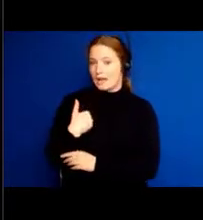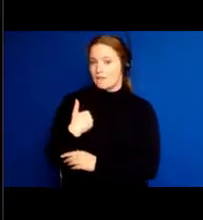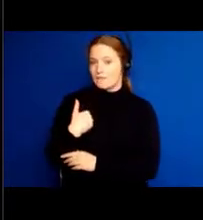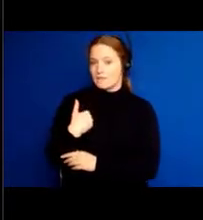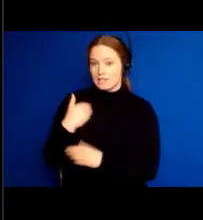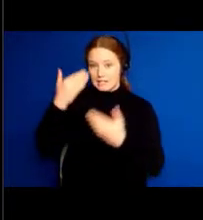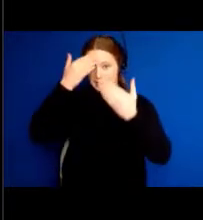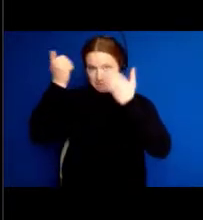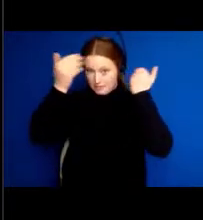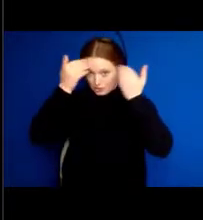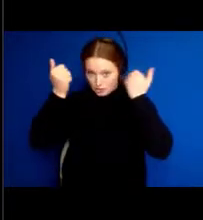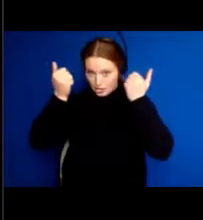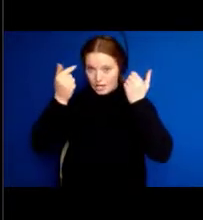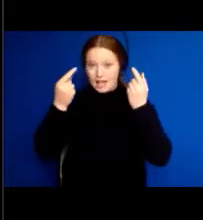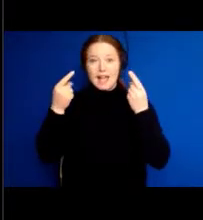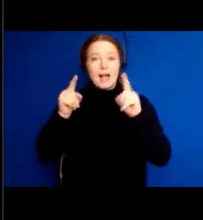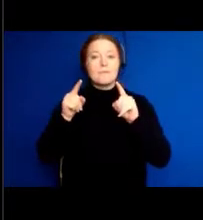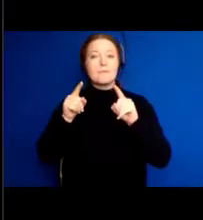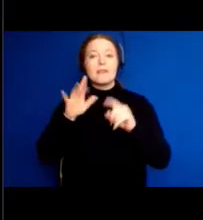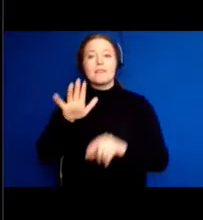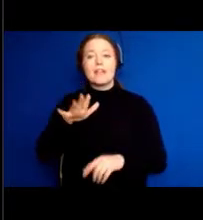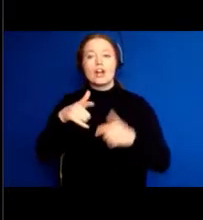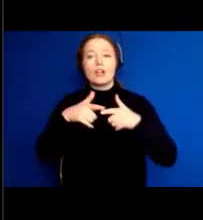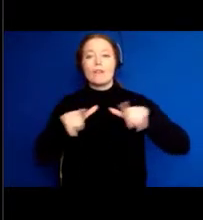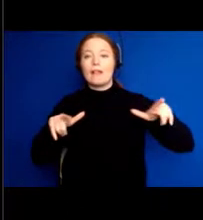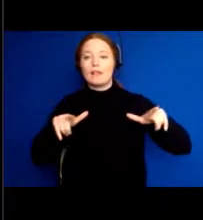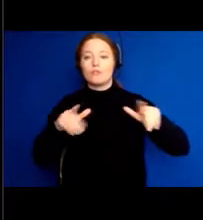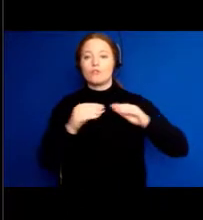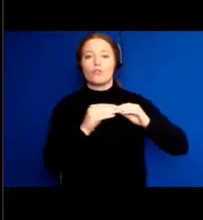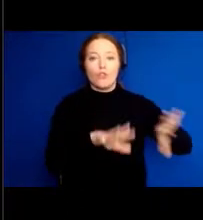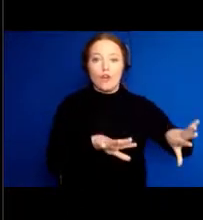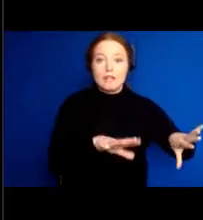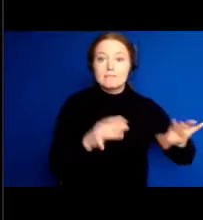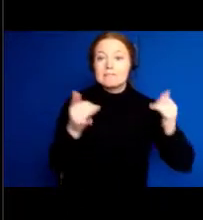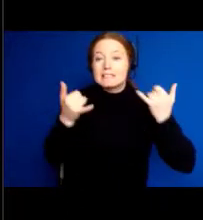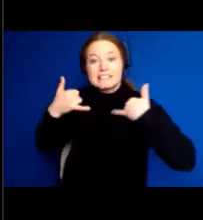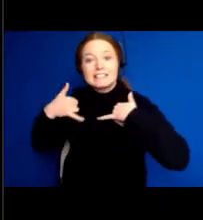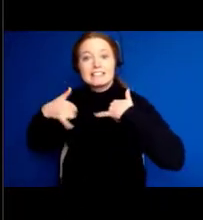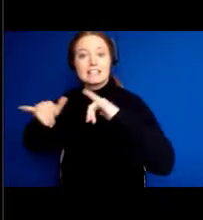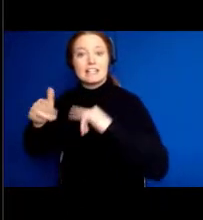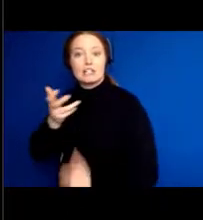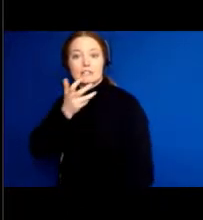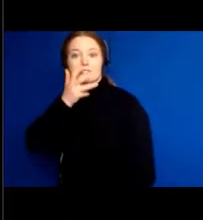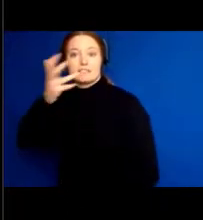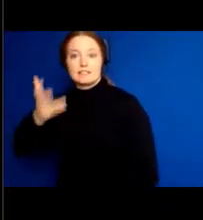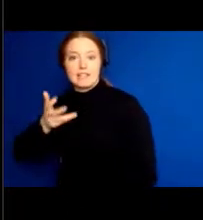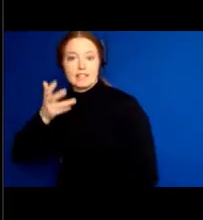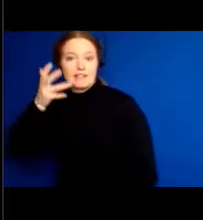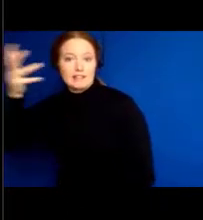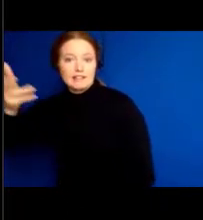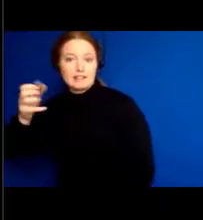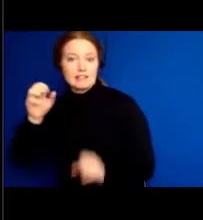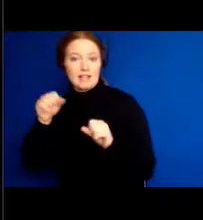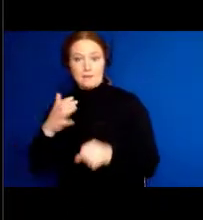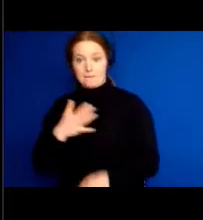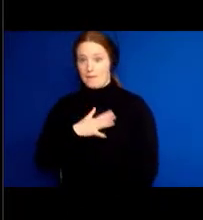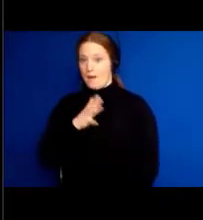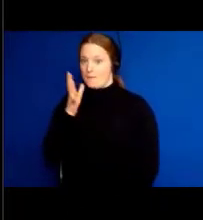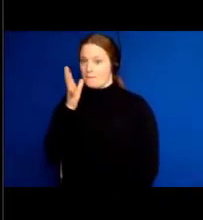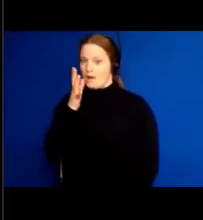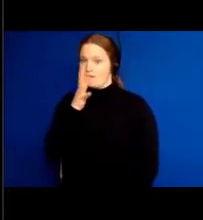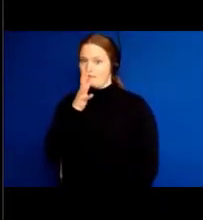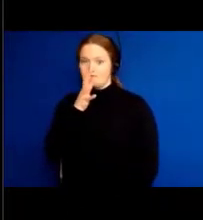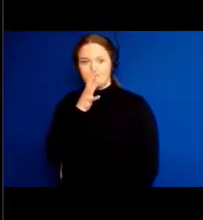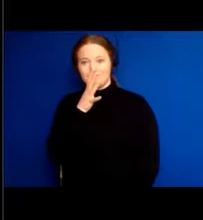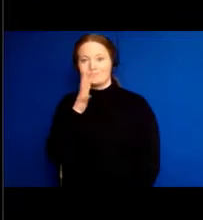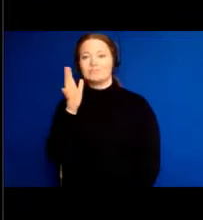may be able to sing. My mother at the end of her dementia, she really wasn't talking. But my goodness, she could sing